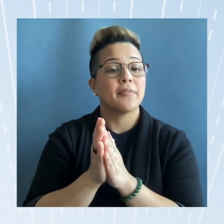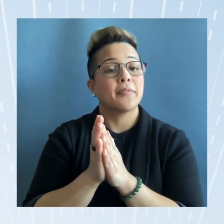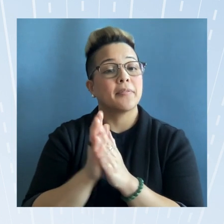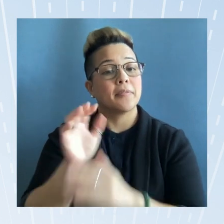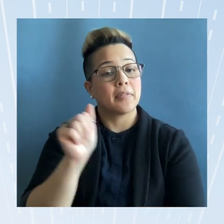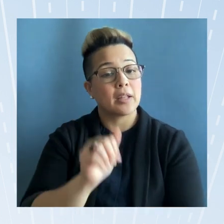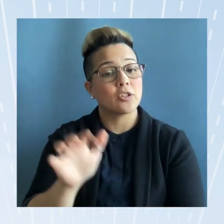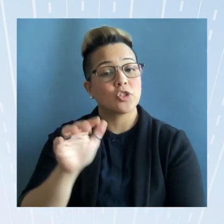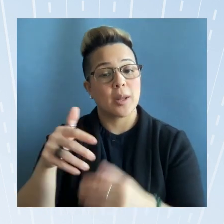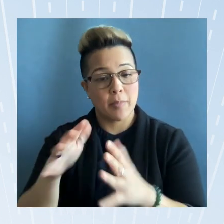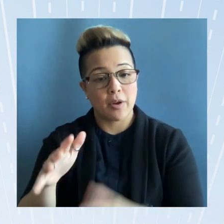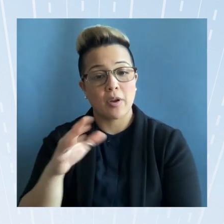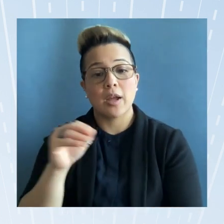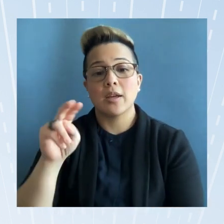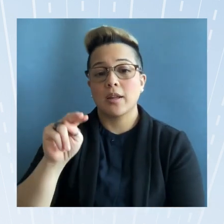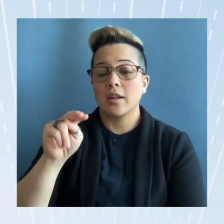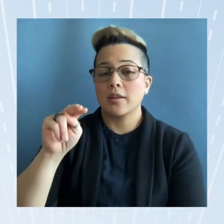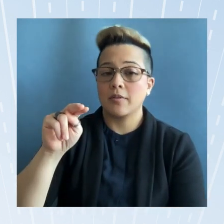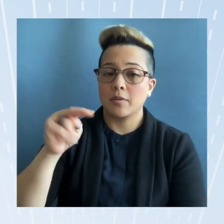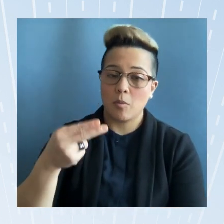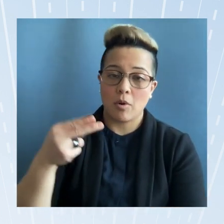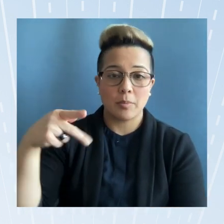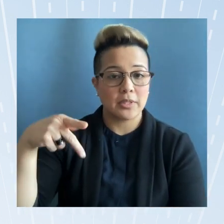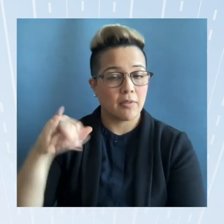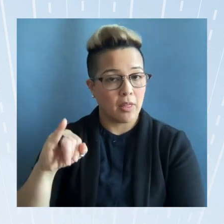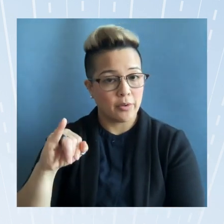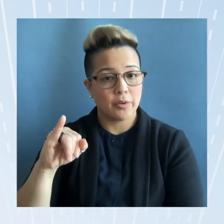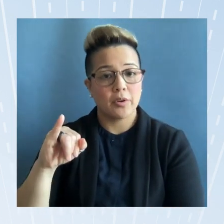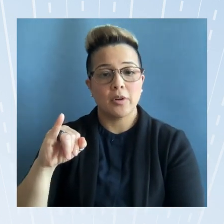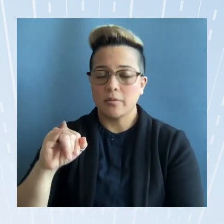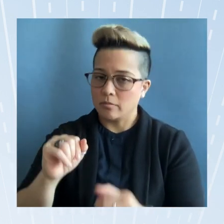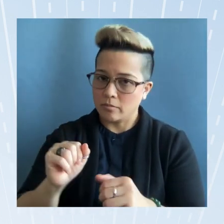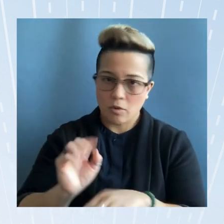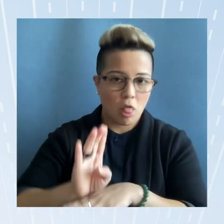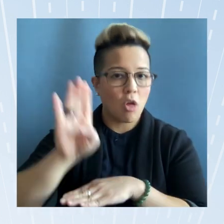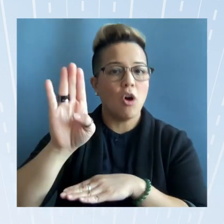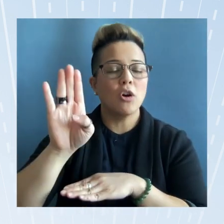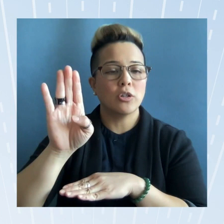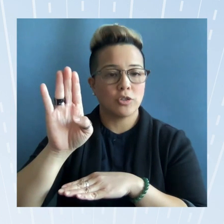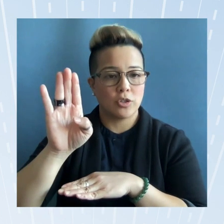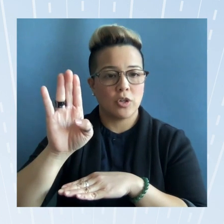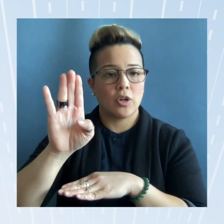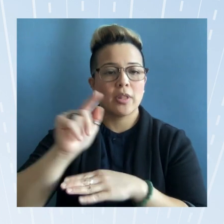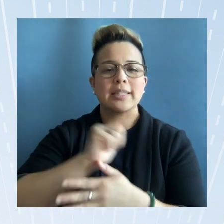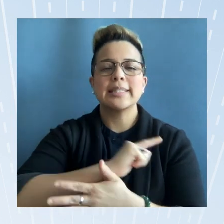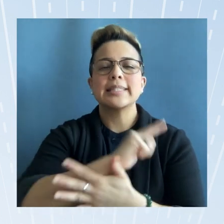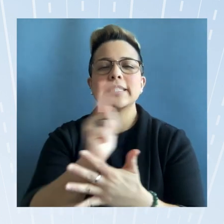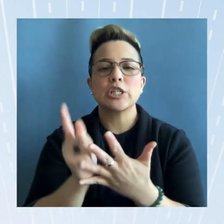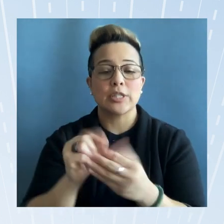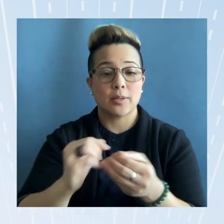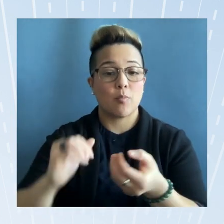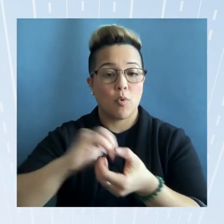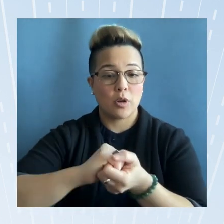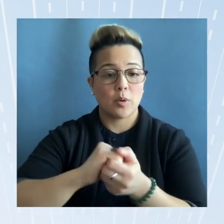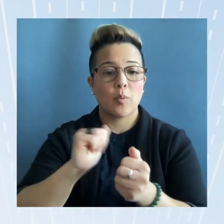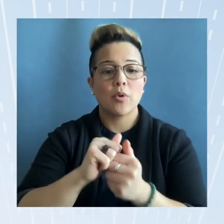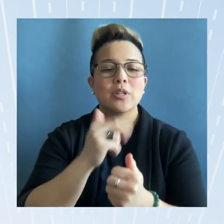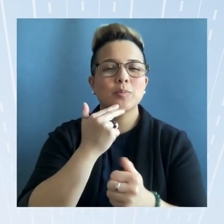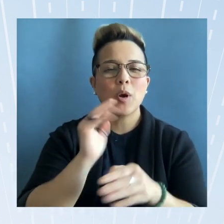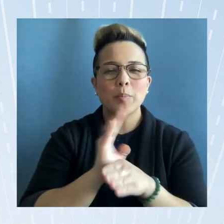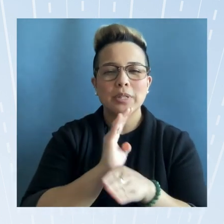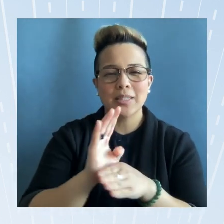americans and native hawaiian and pacific islanders launched um the series in partnership with the small business